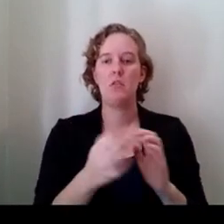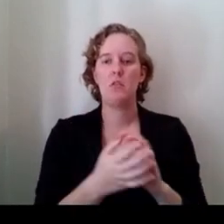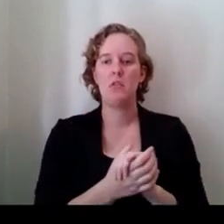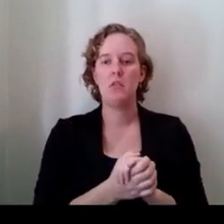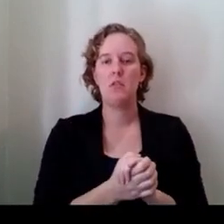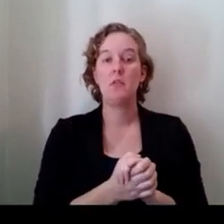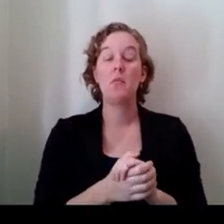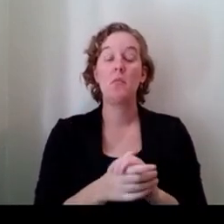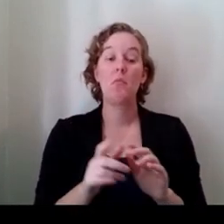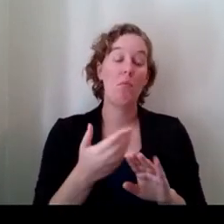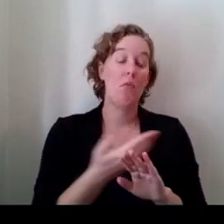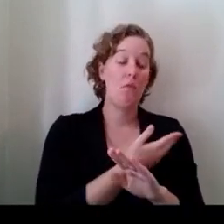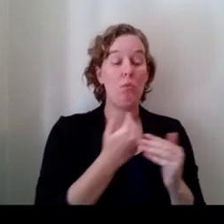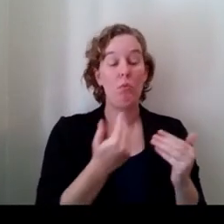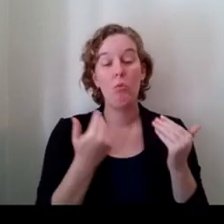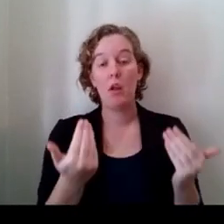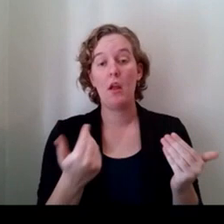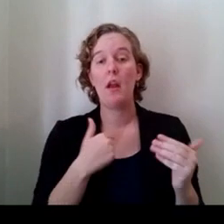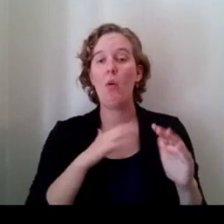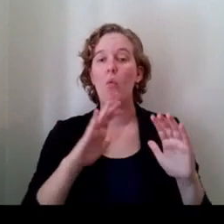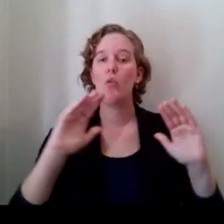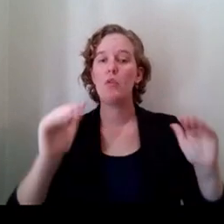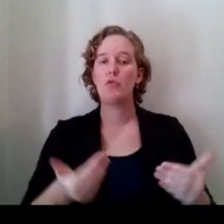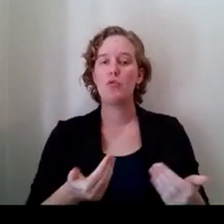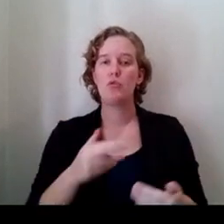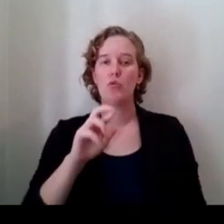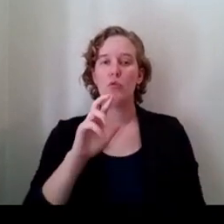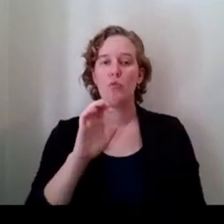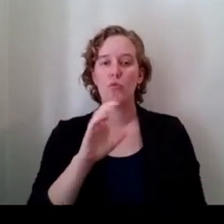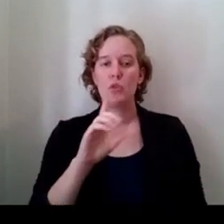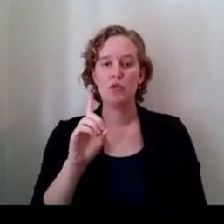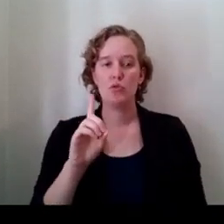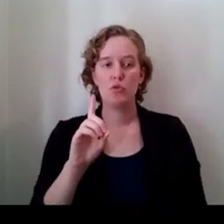I before we get to that I want to introduce you to Richard Ladner.